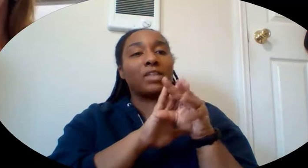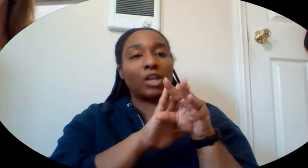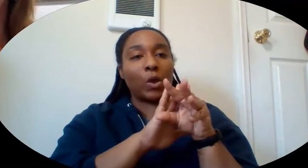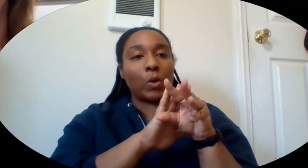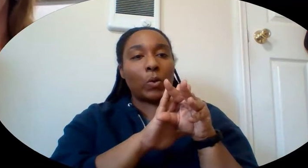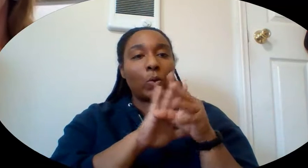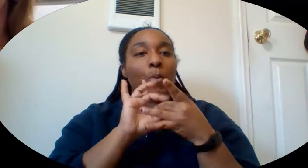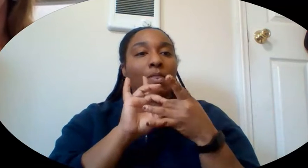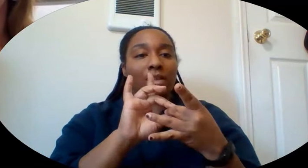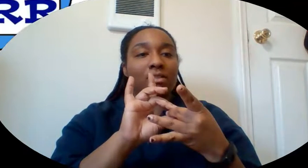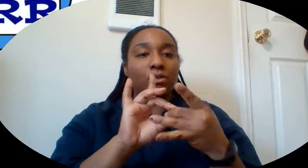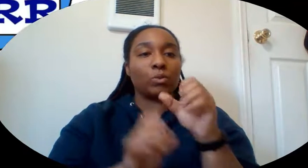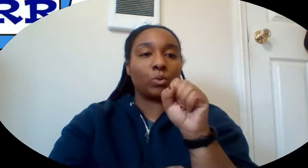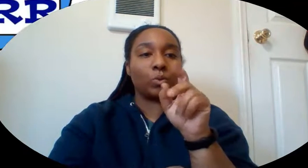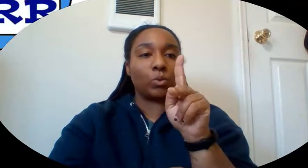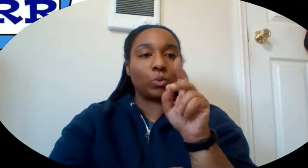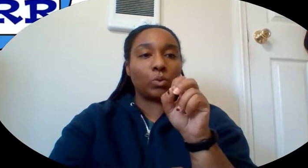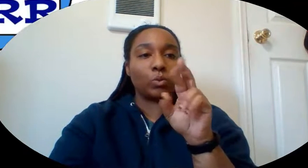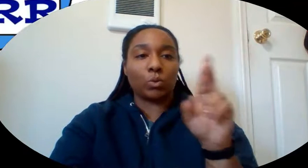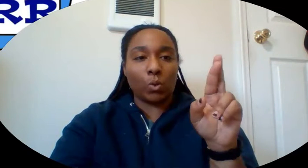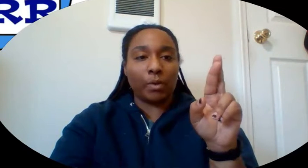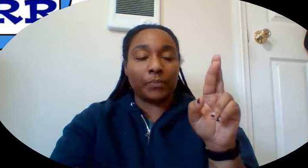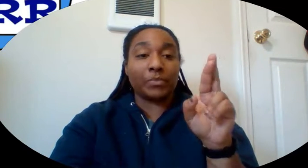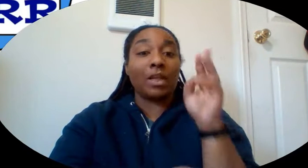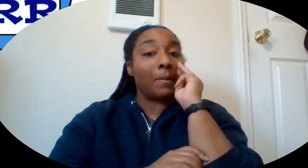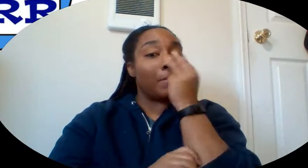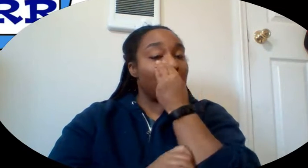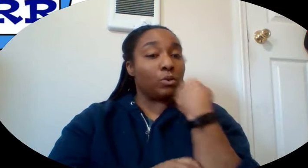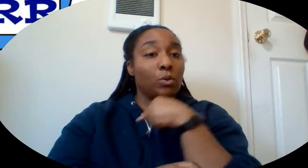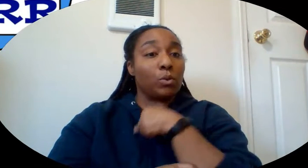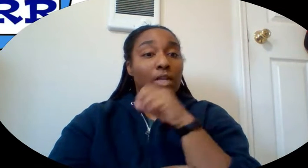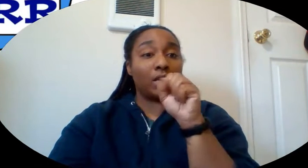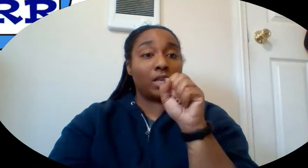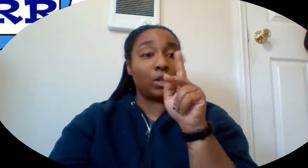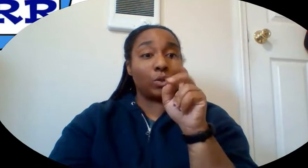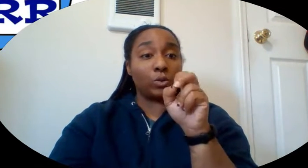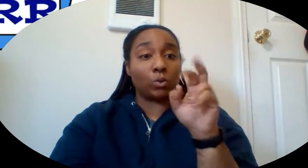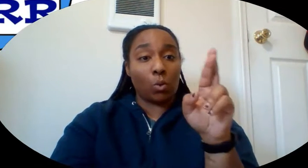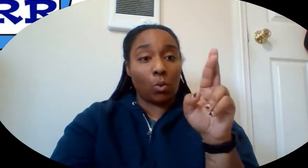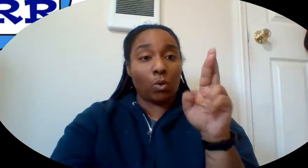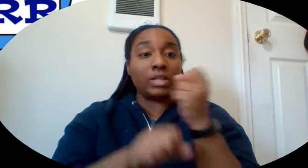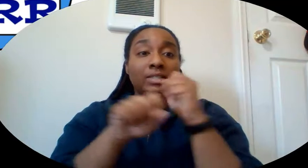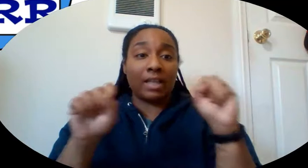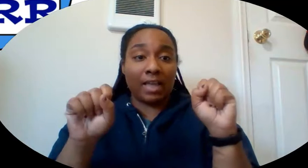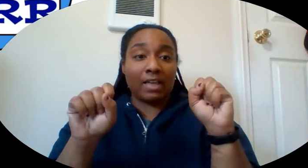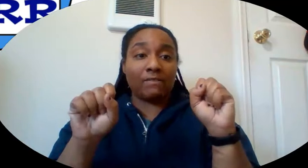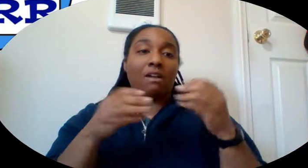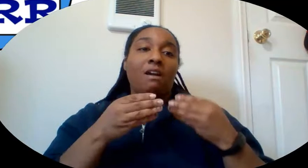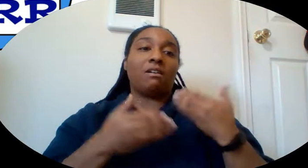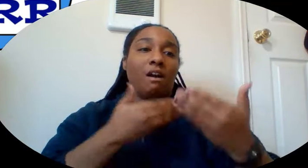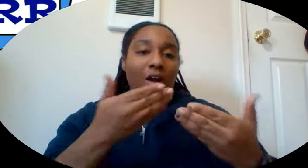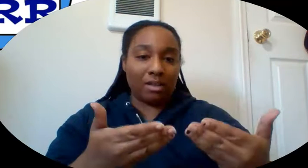with score. At Meadows, we score when we are safe, kind, on task,